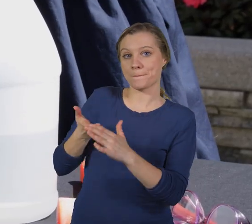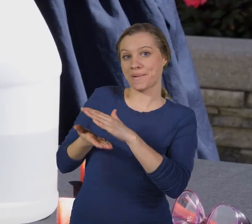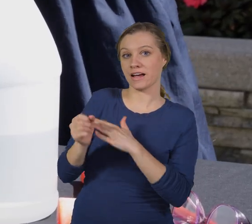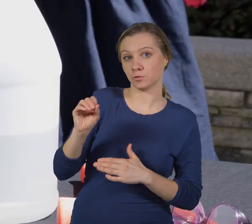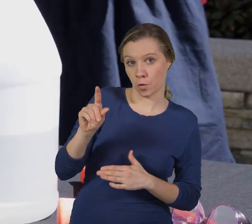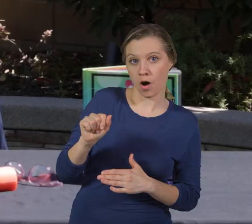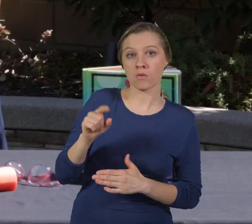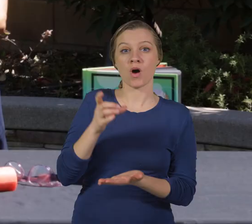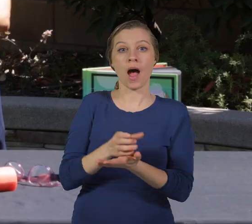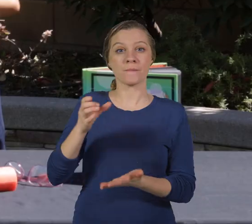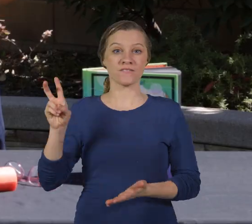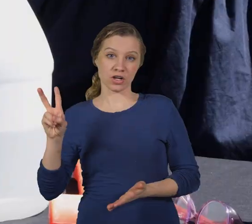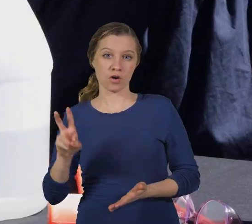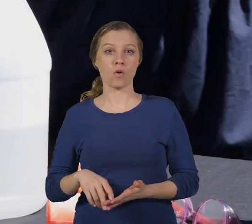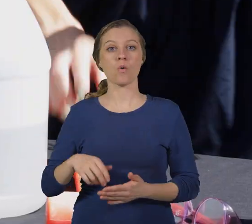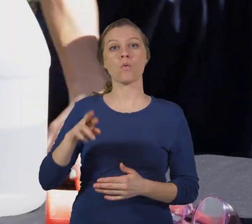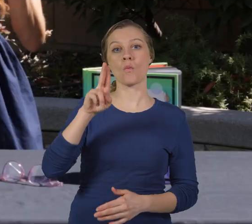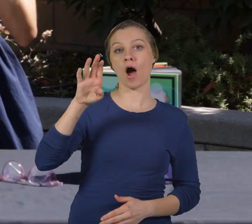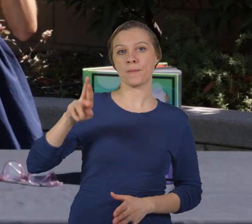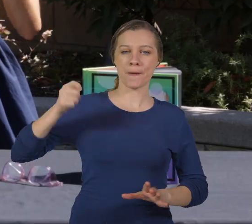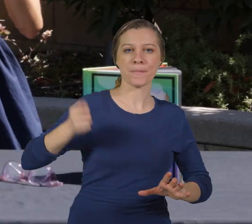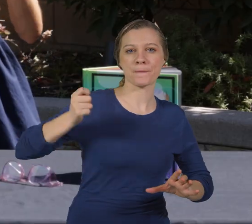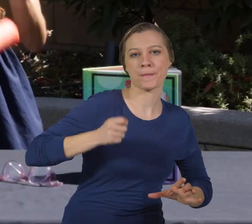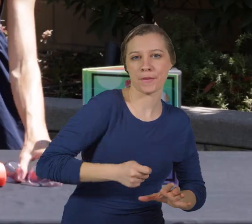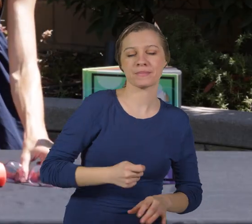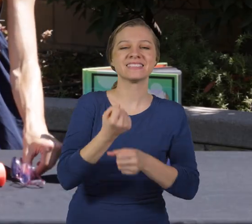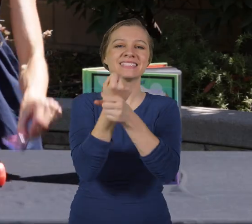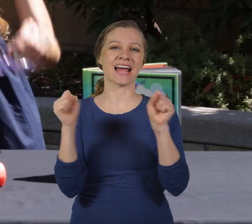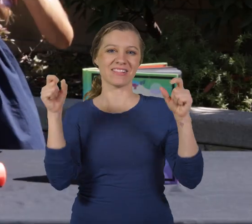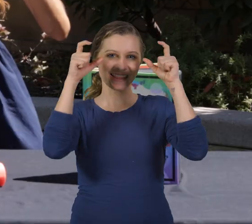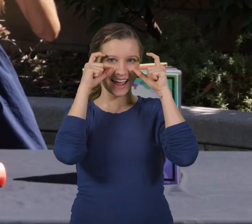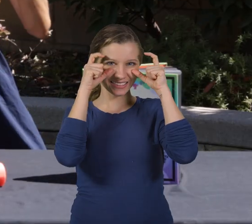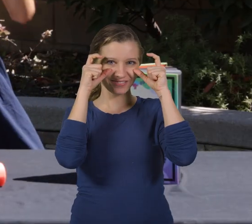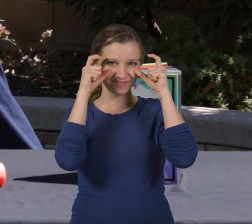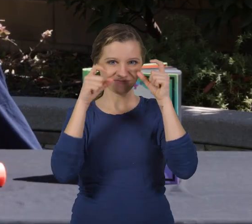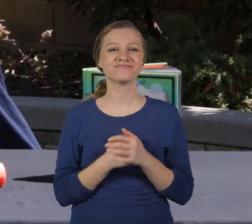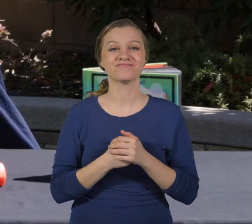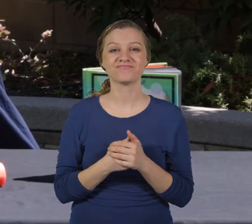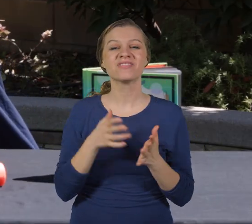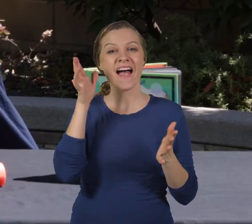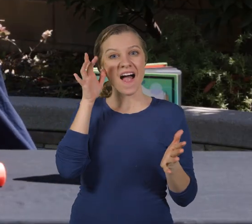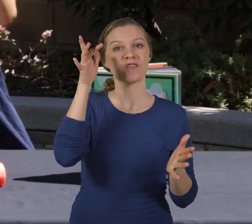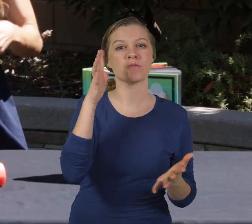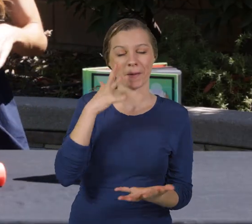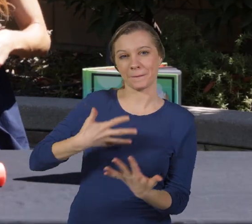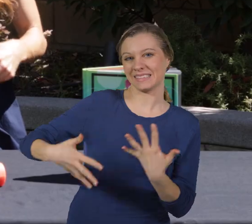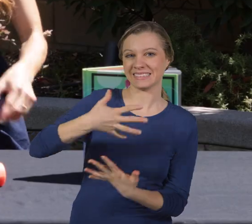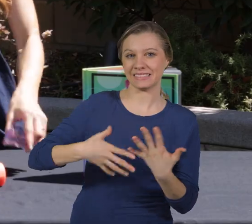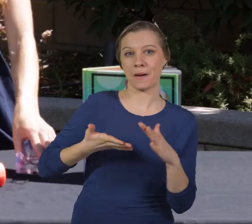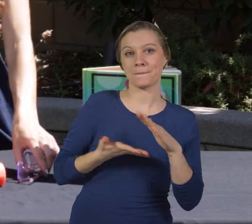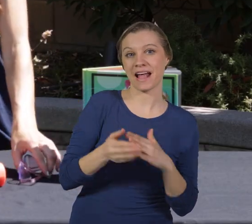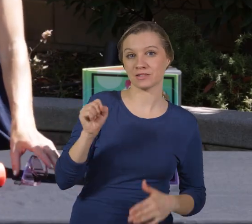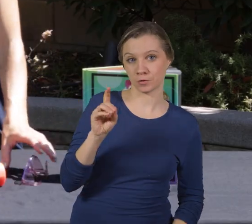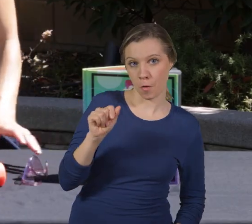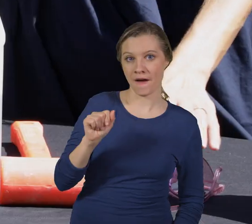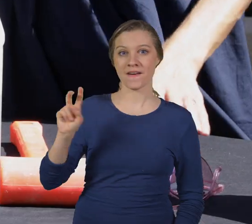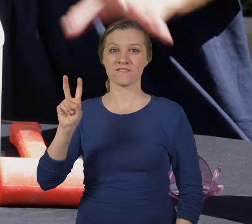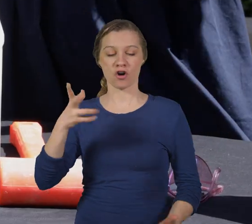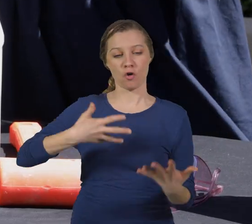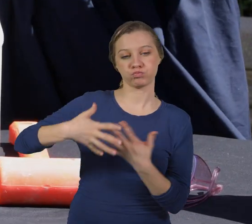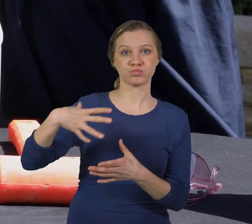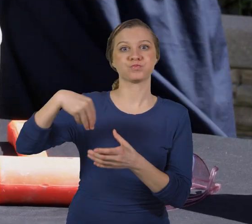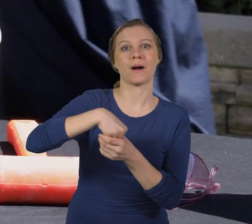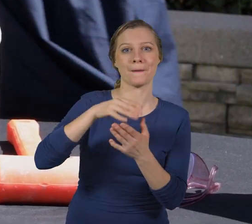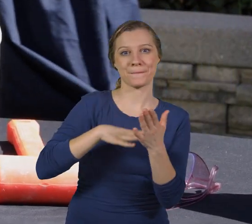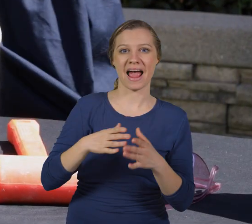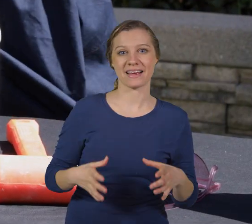of baking soda, one cup of vinegar, a rubber mallet, and some safety glasses. Eventually, we are going to mix our baking